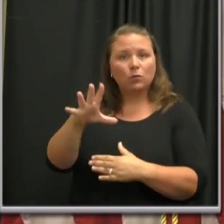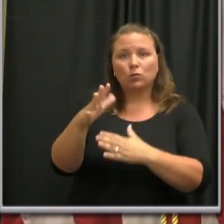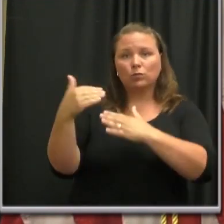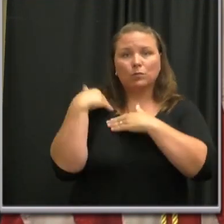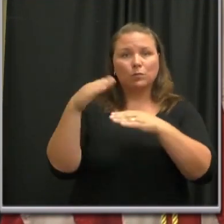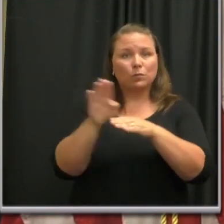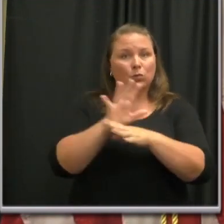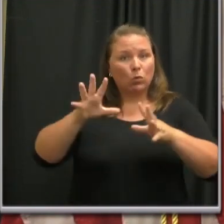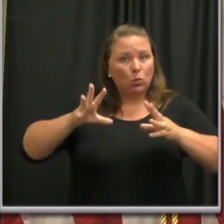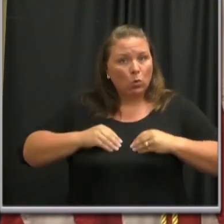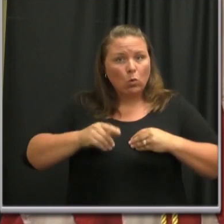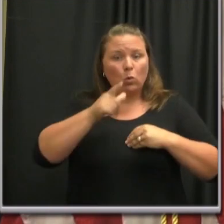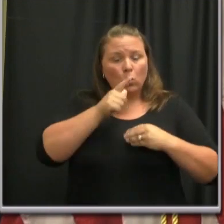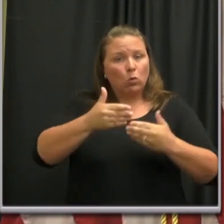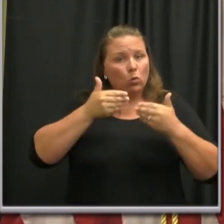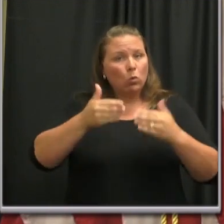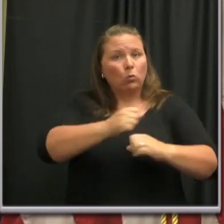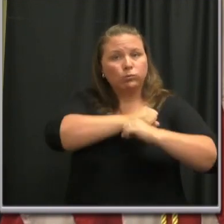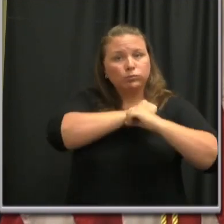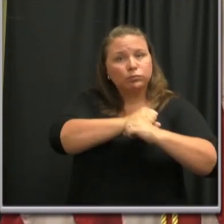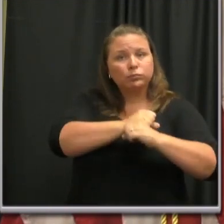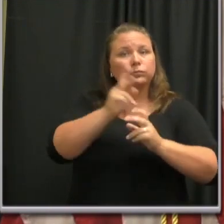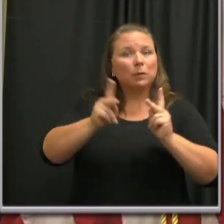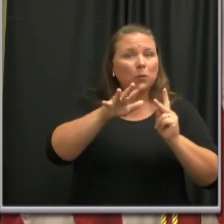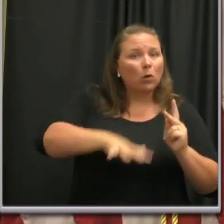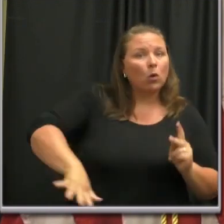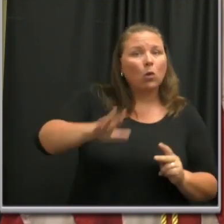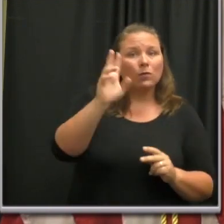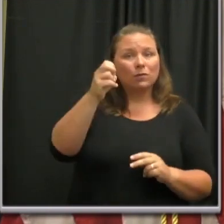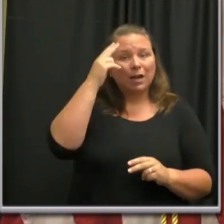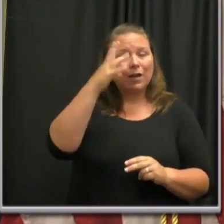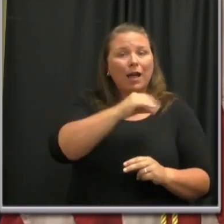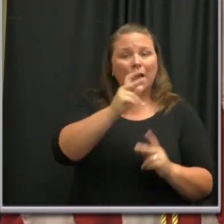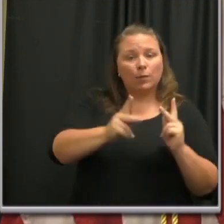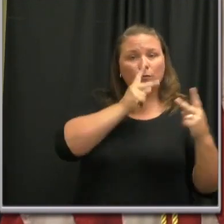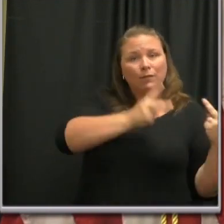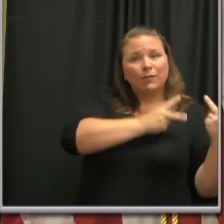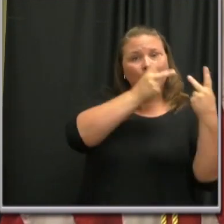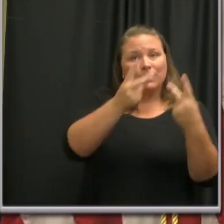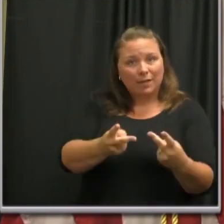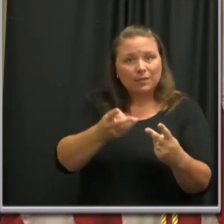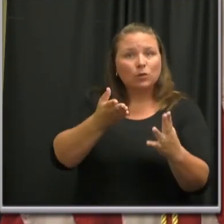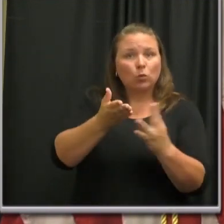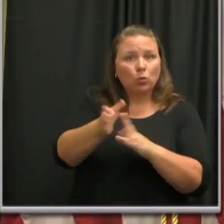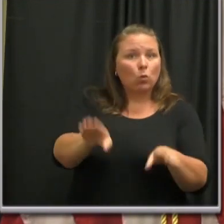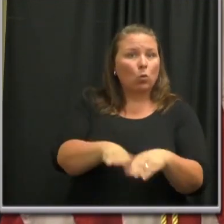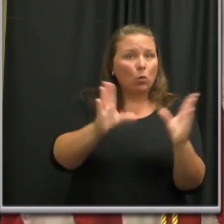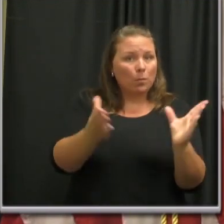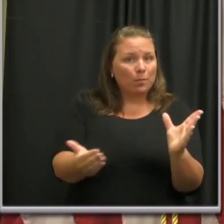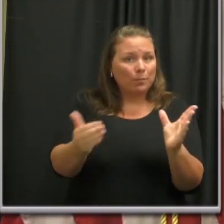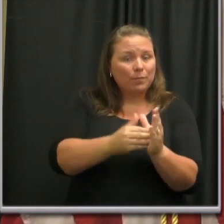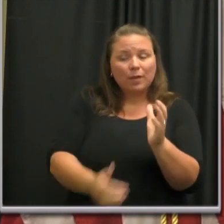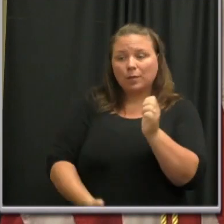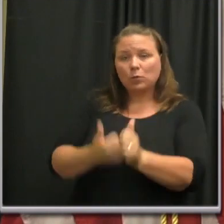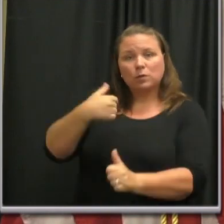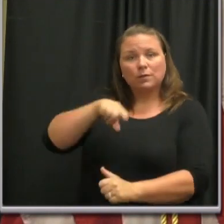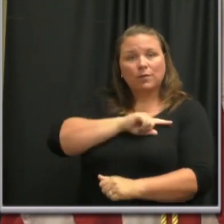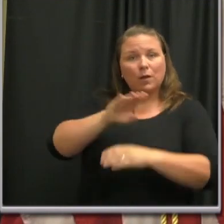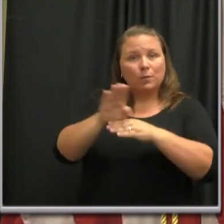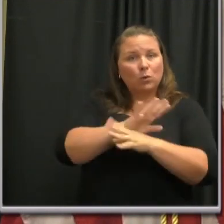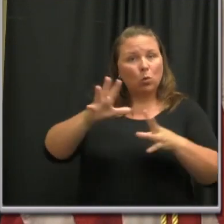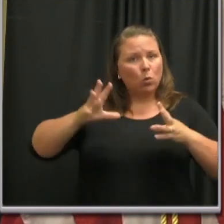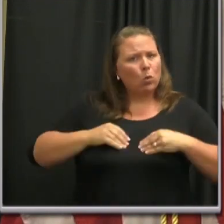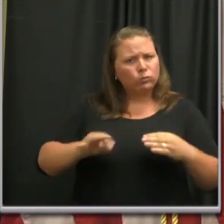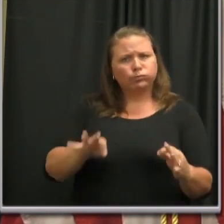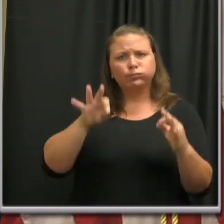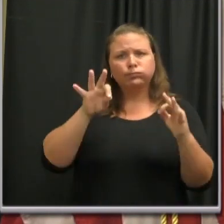taken steps to protect Nashvillians and our visitors throughout our reopening. The majority of our business owners in Nashville are